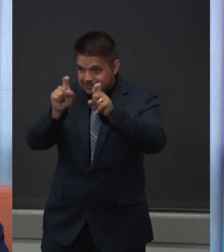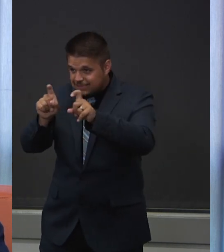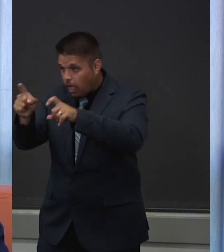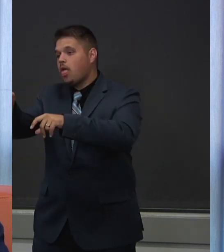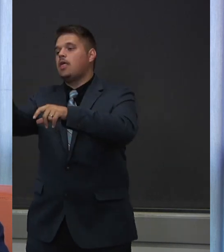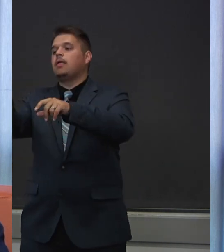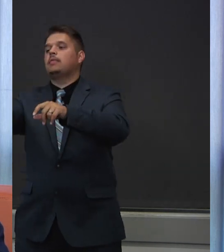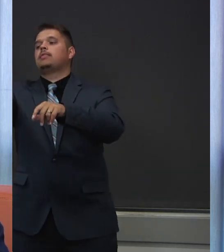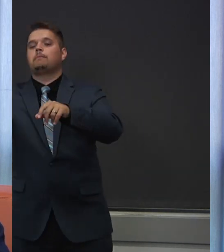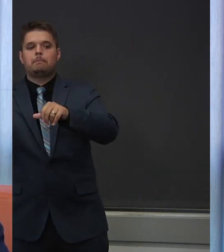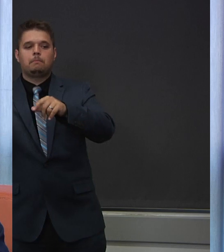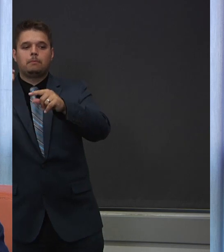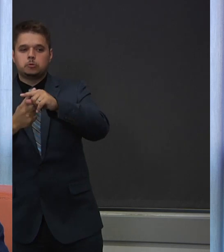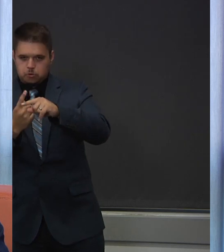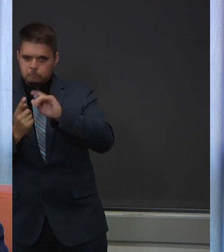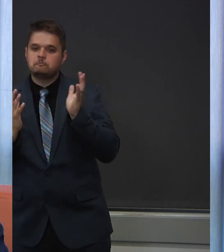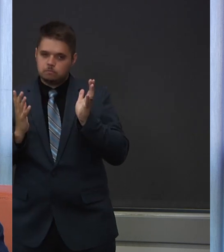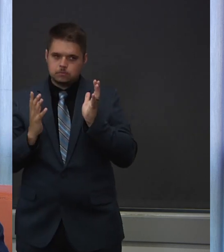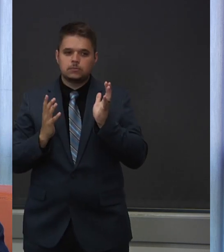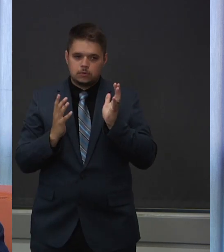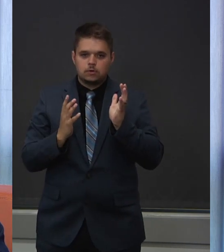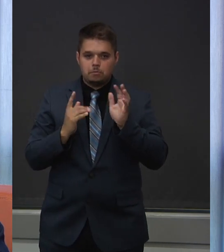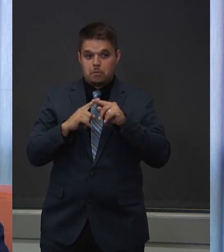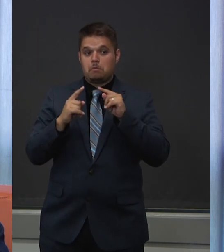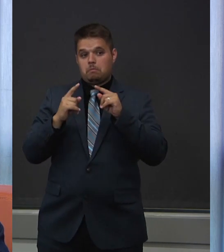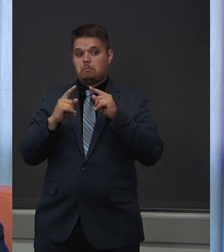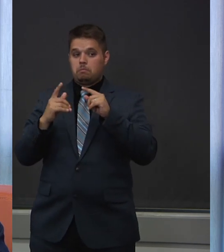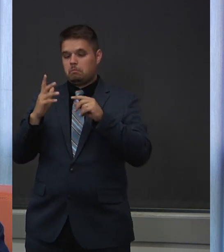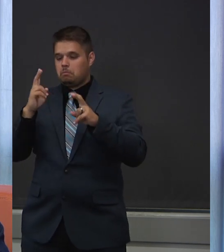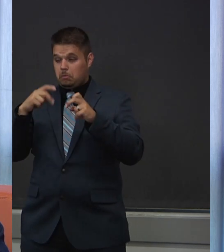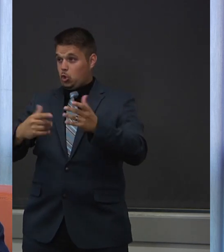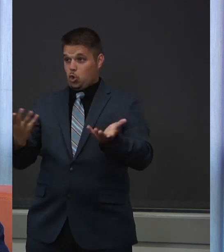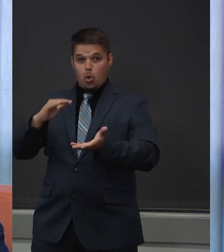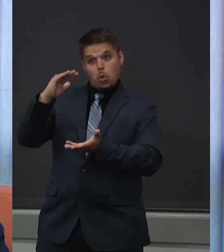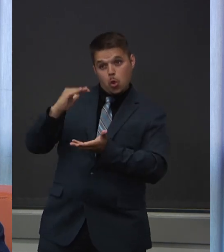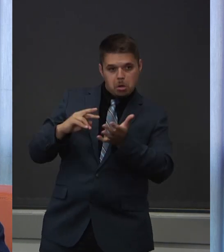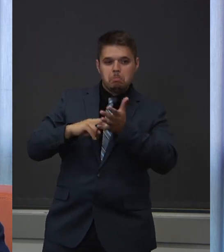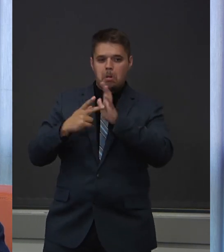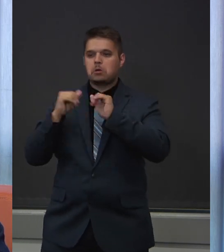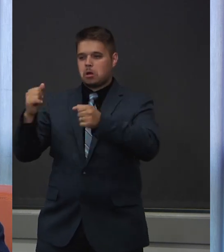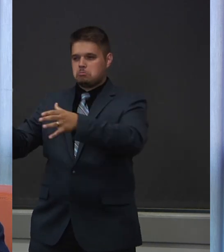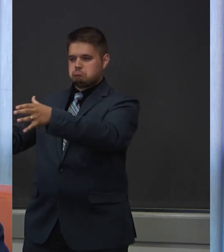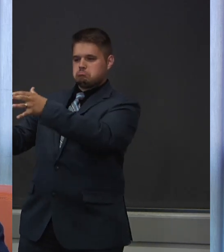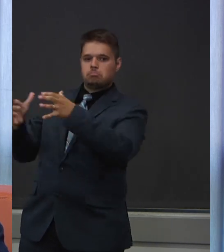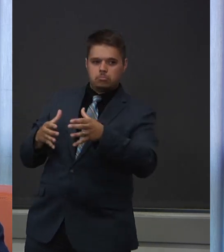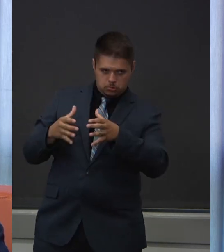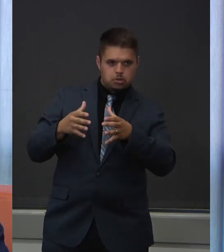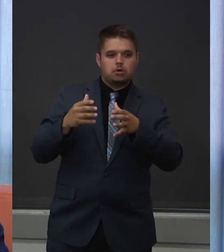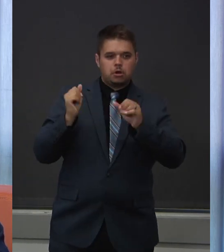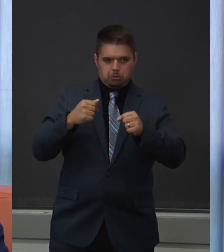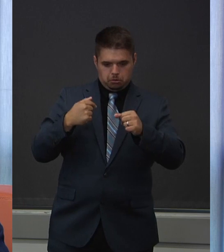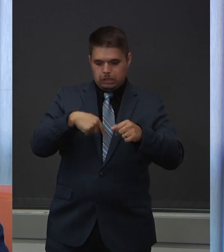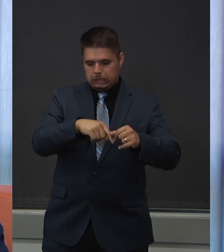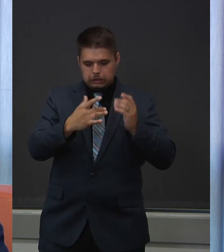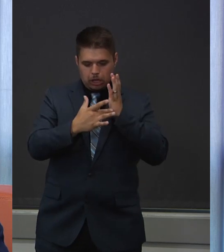low. And there are some technical challenges. So we have been exploring this, but currently don't offer pool testing